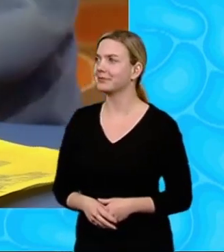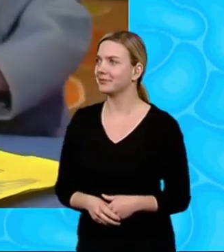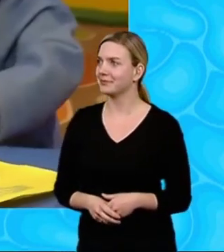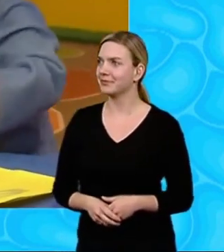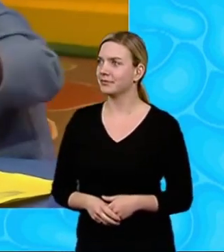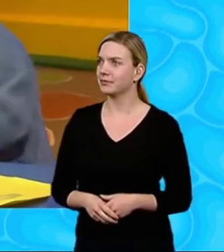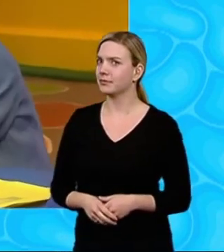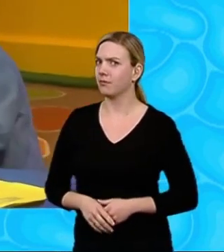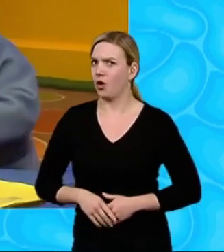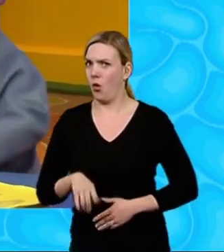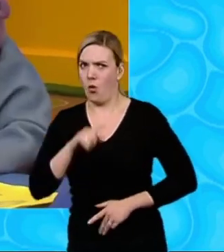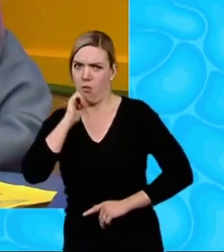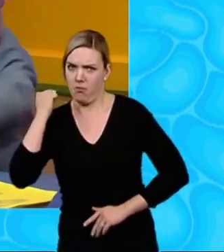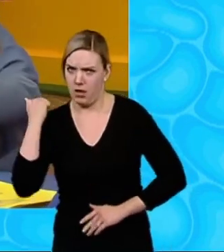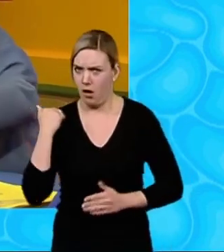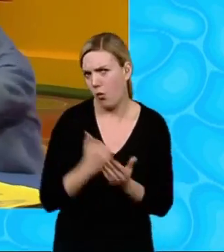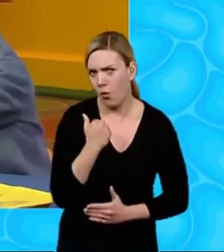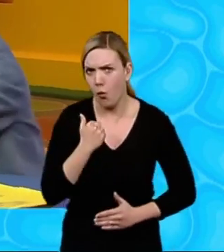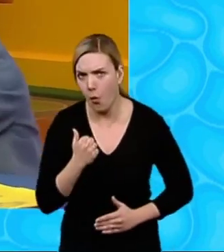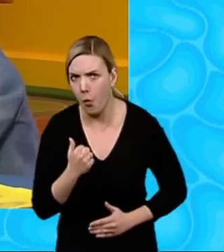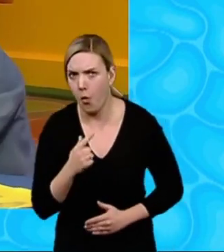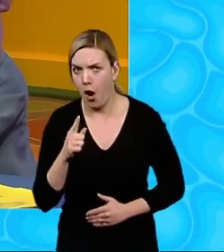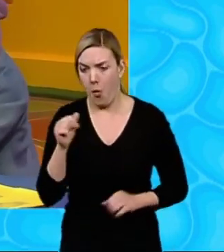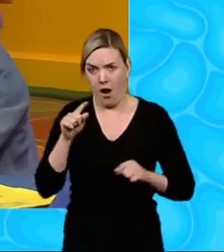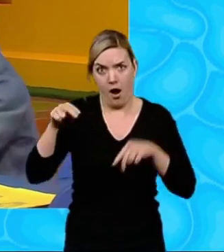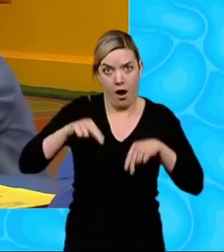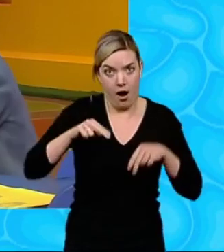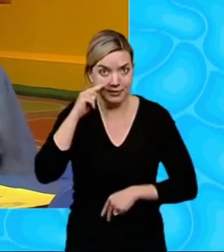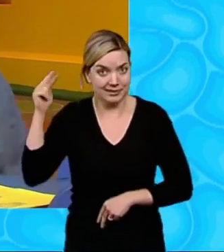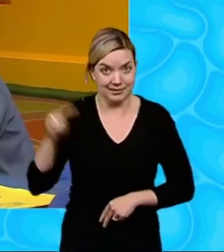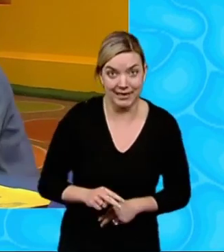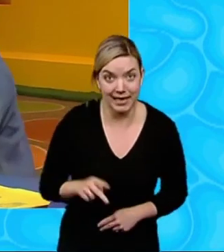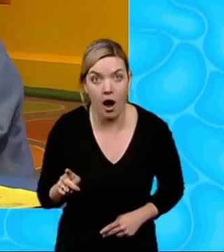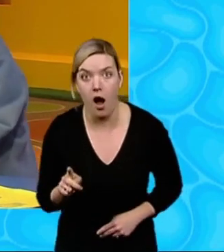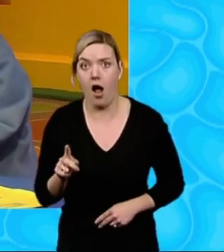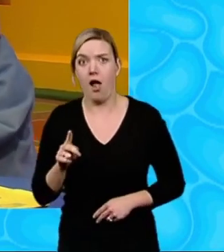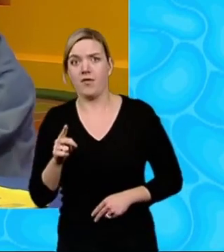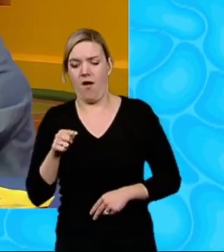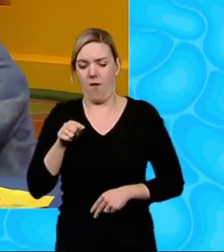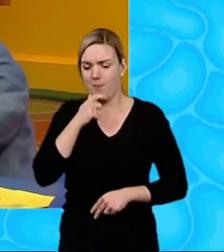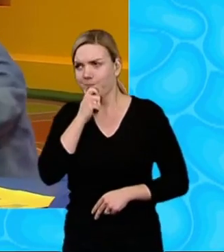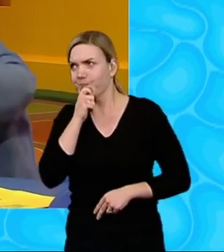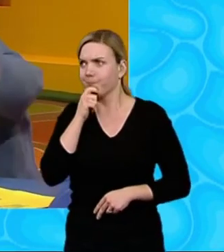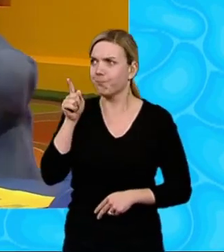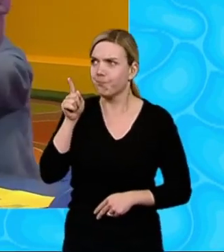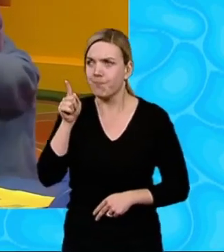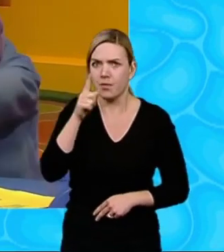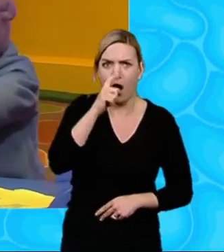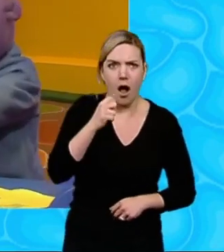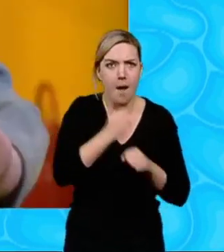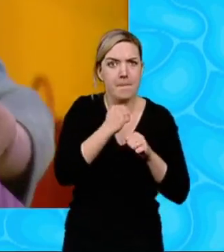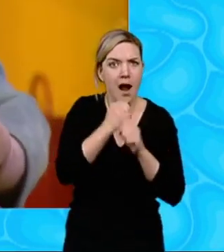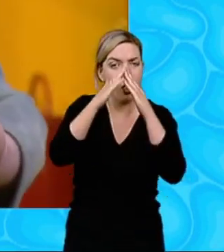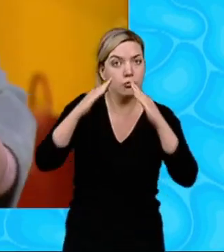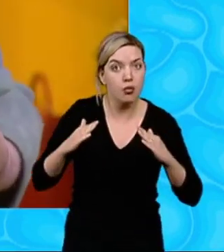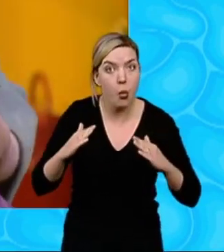Ah, this is going to be so great Just wait till Doodle sees it Now, what shall I do first? Er, these two bits could make, er, the